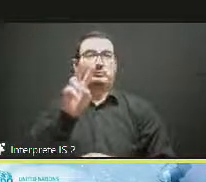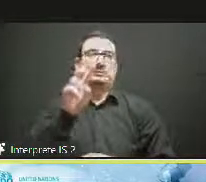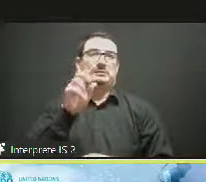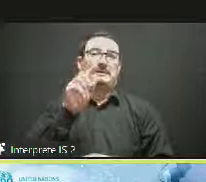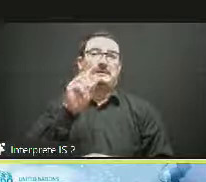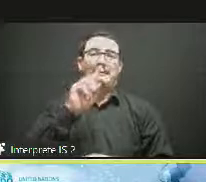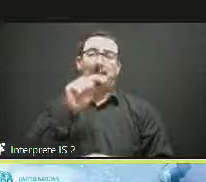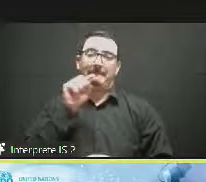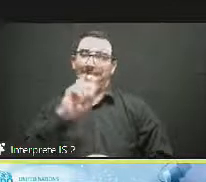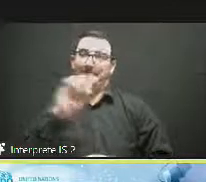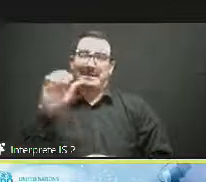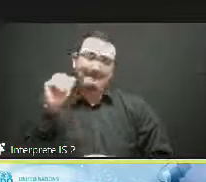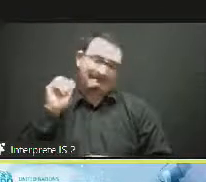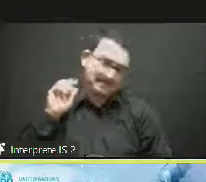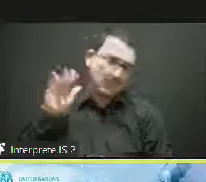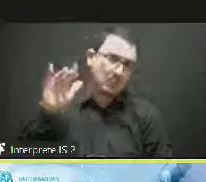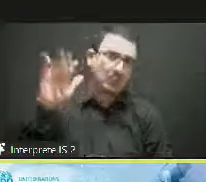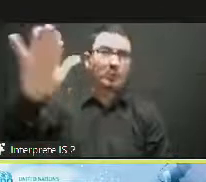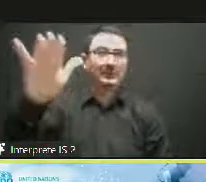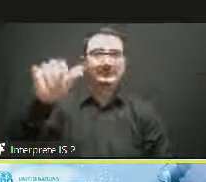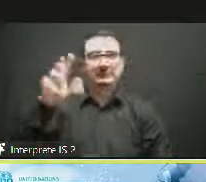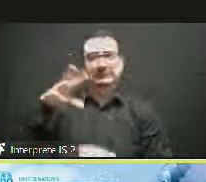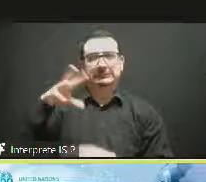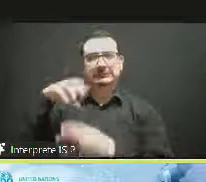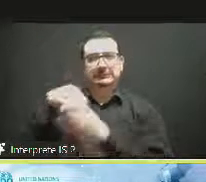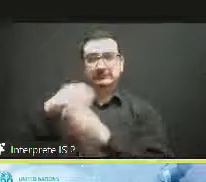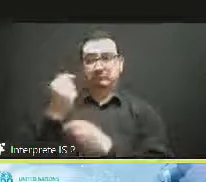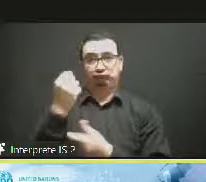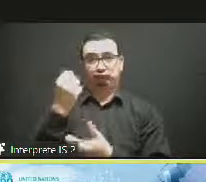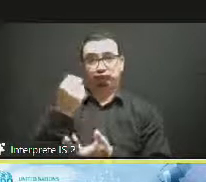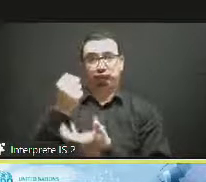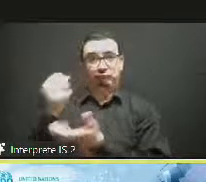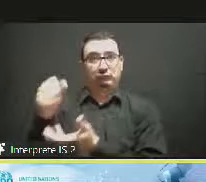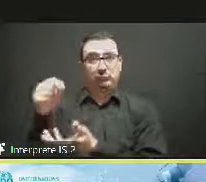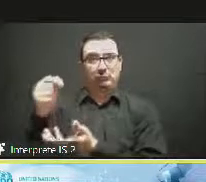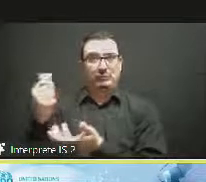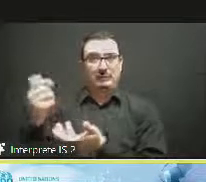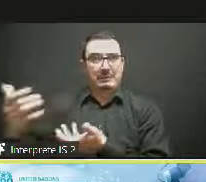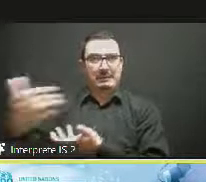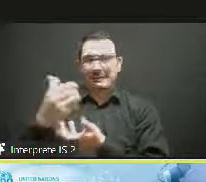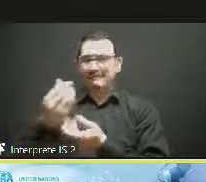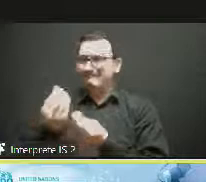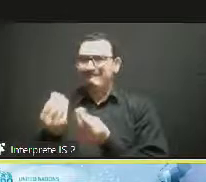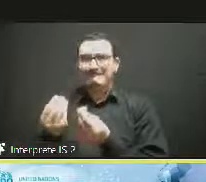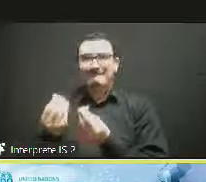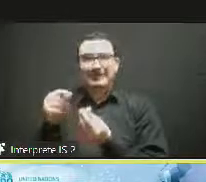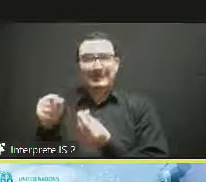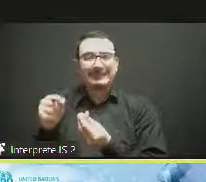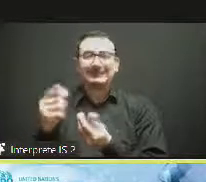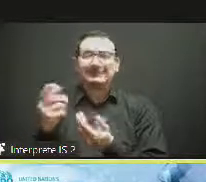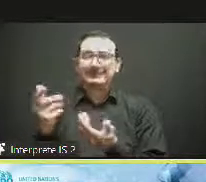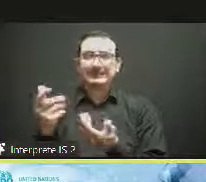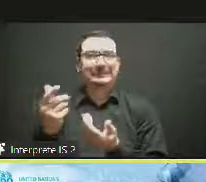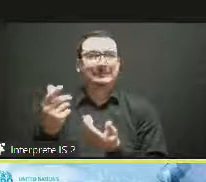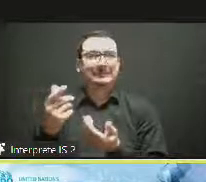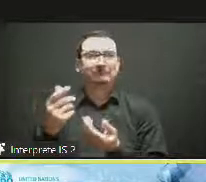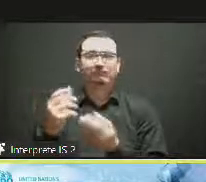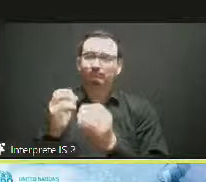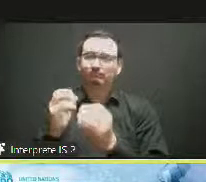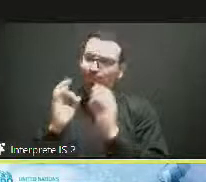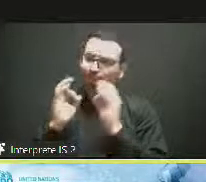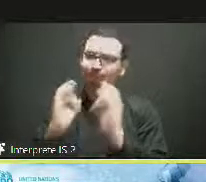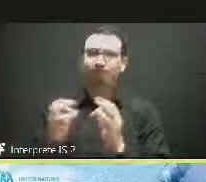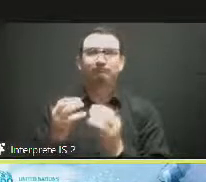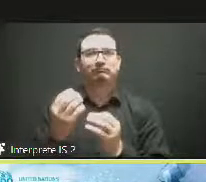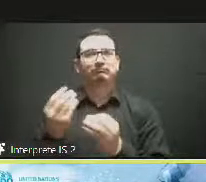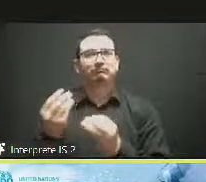access to capital in many countries, and this needs to be changed. And there are some steps